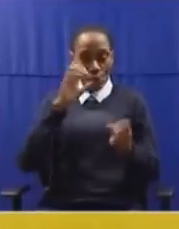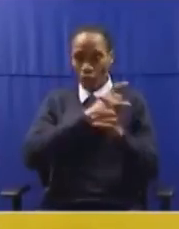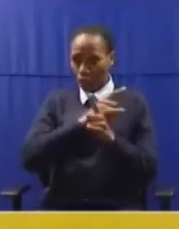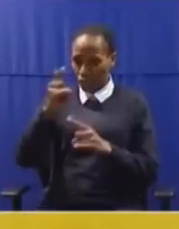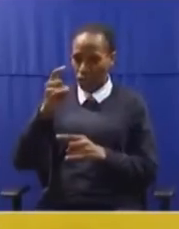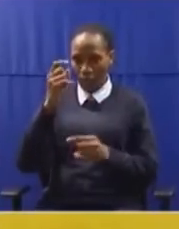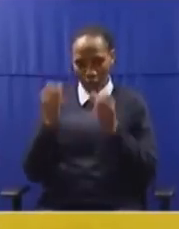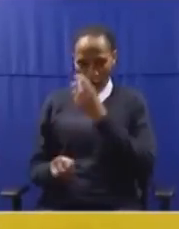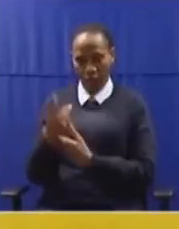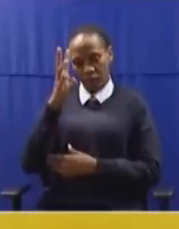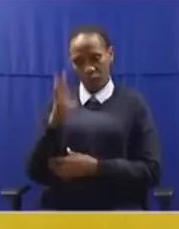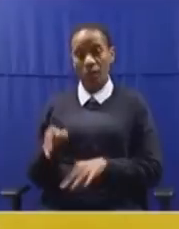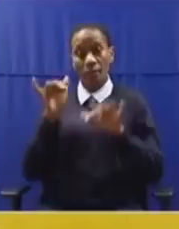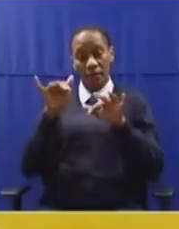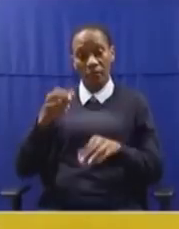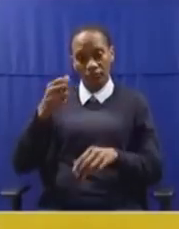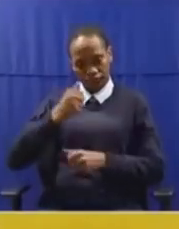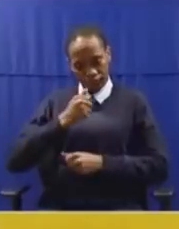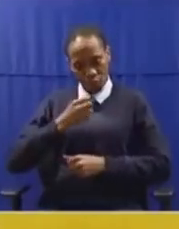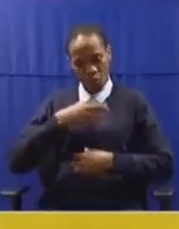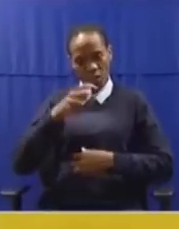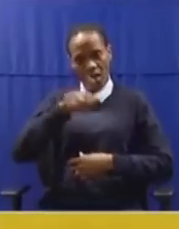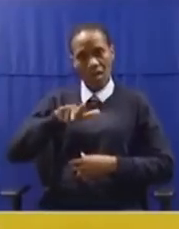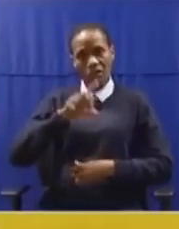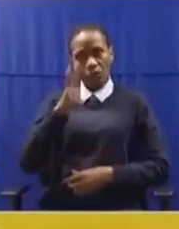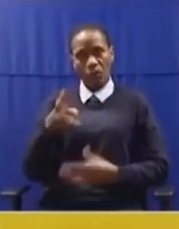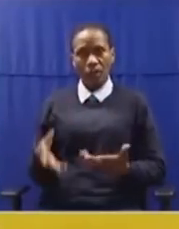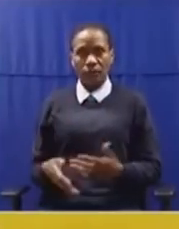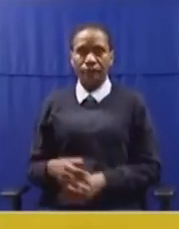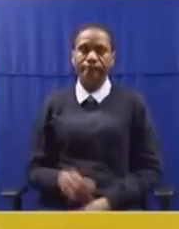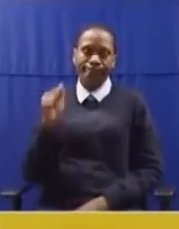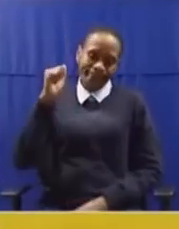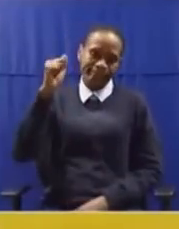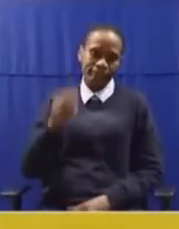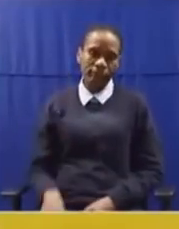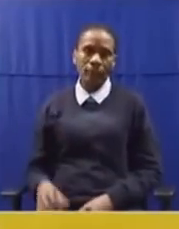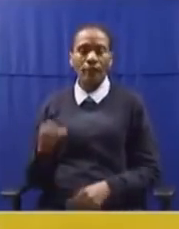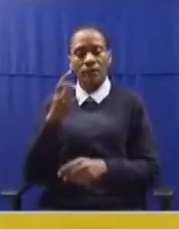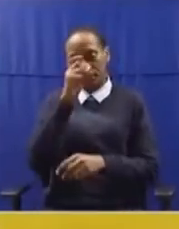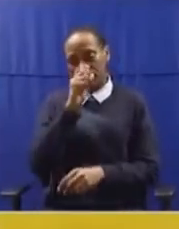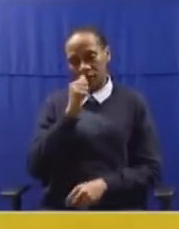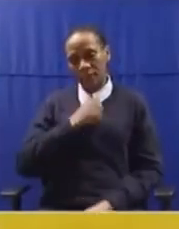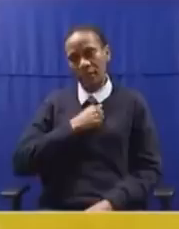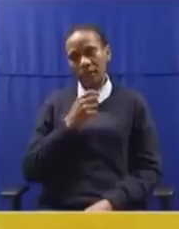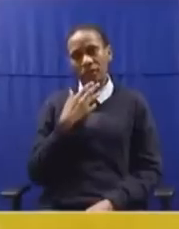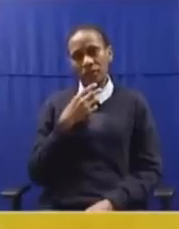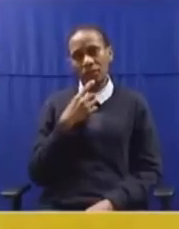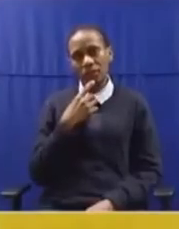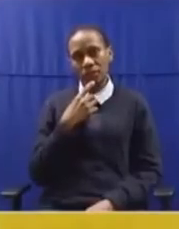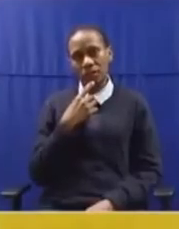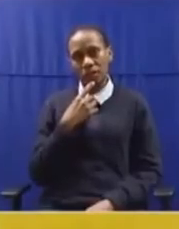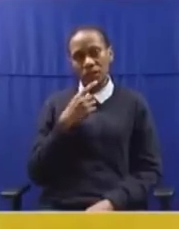and our people will have the land. Amanda, I want to say to my sister, Comrade Zinzi